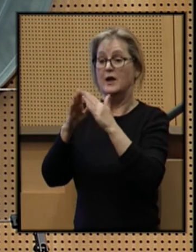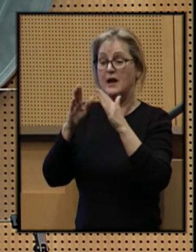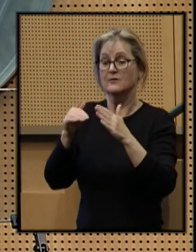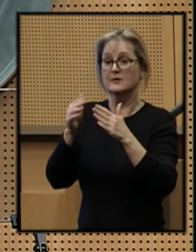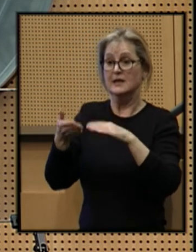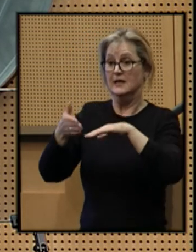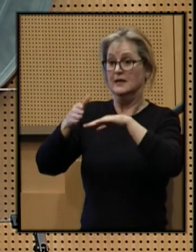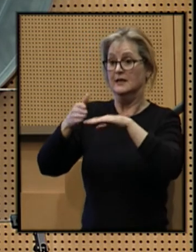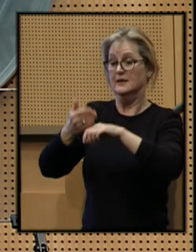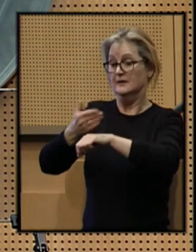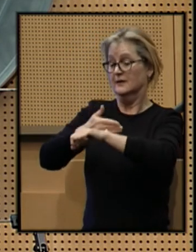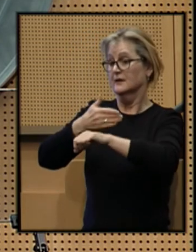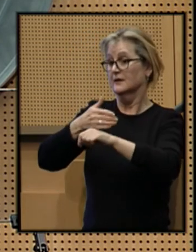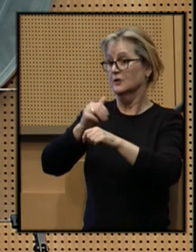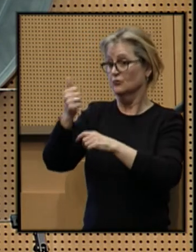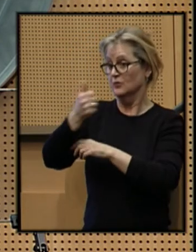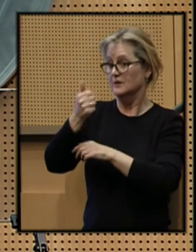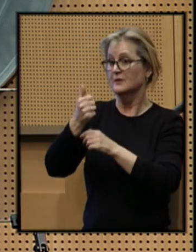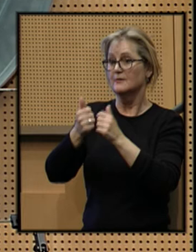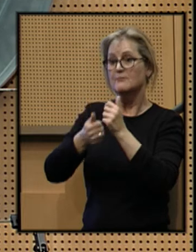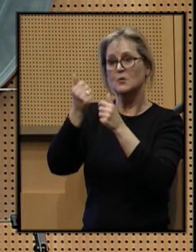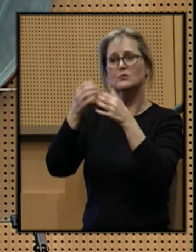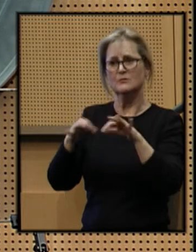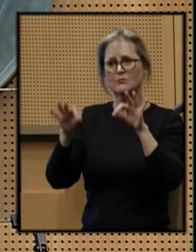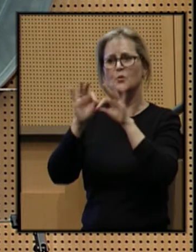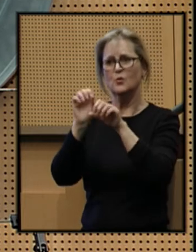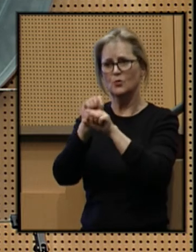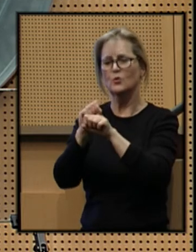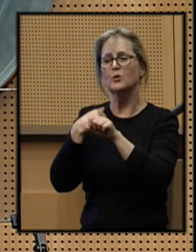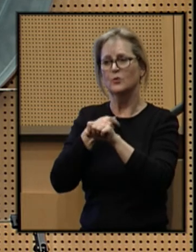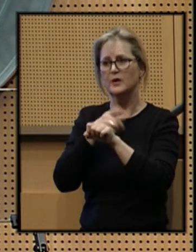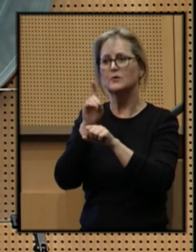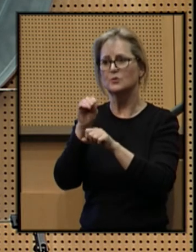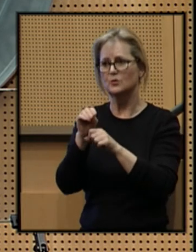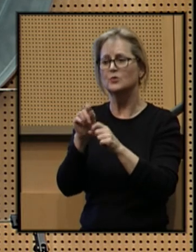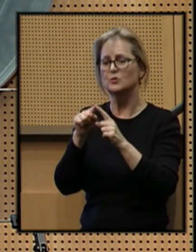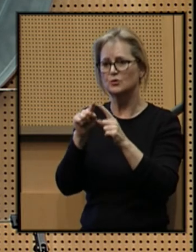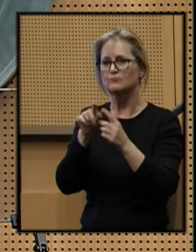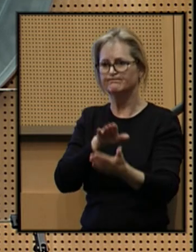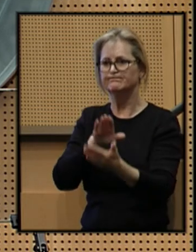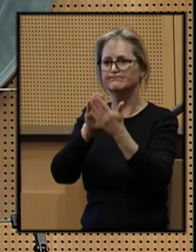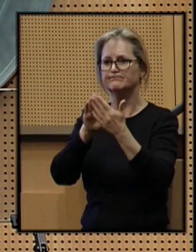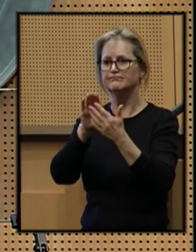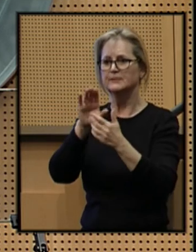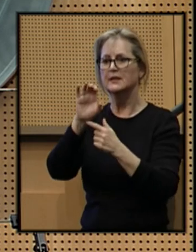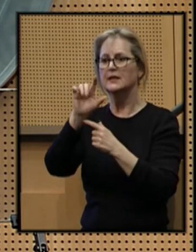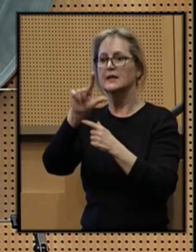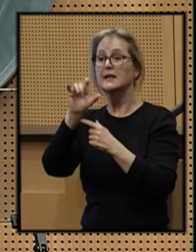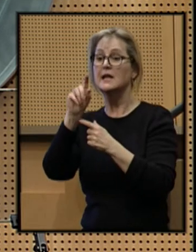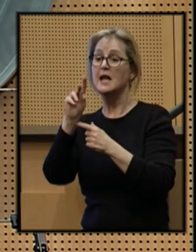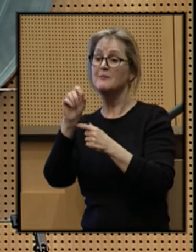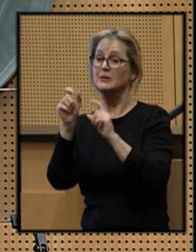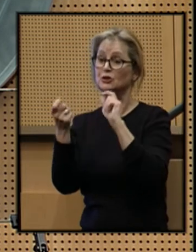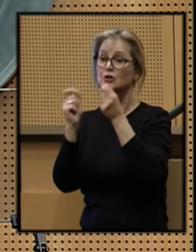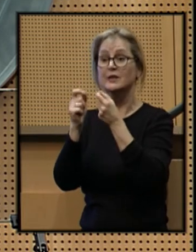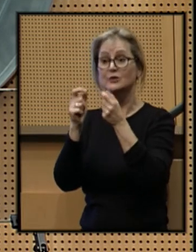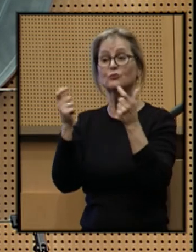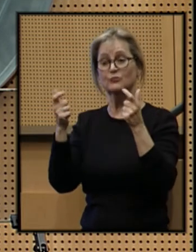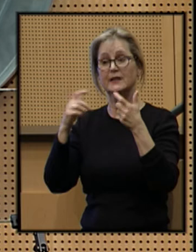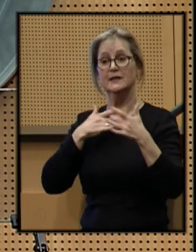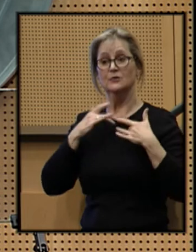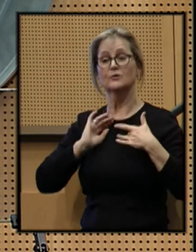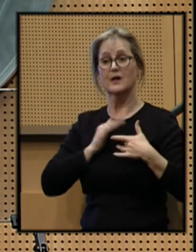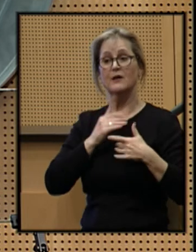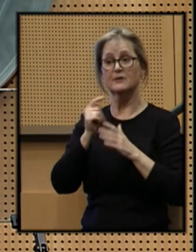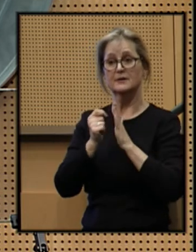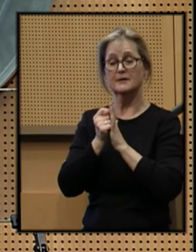transportation is some of the most important work we can do to address climate change, one of the great issues of